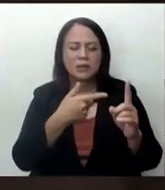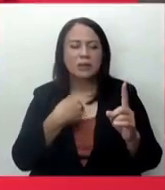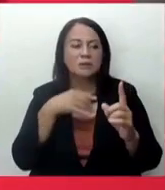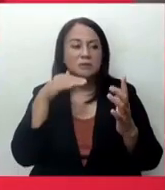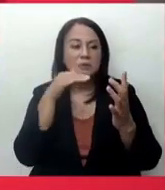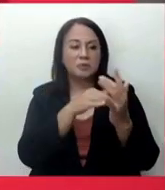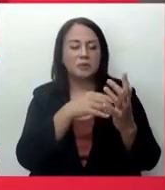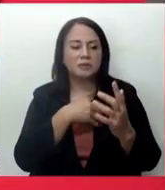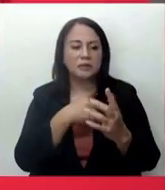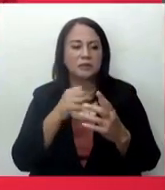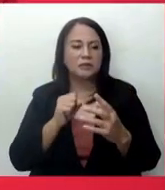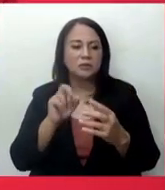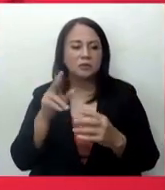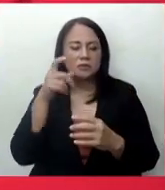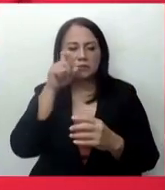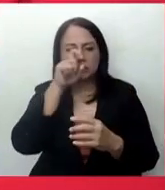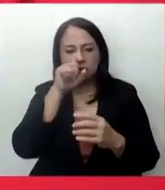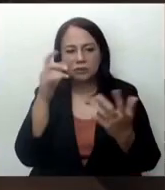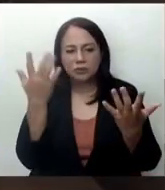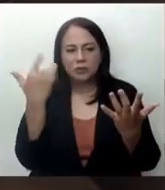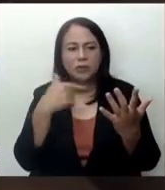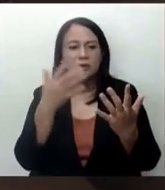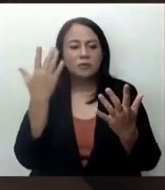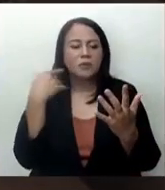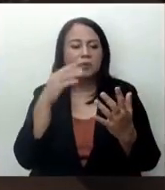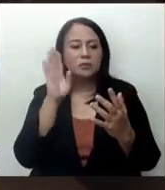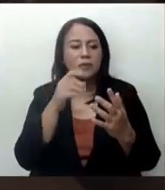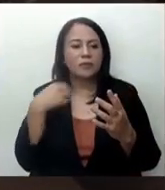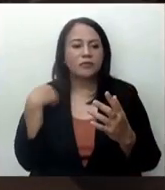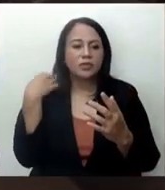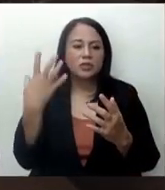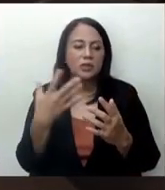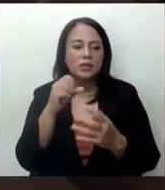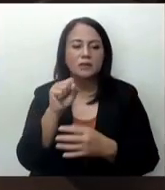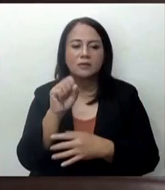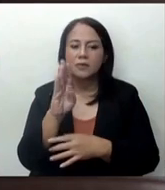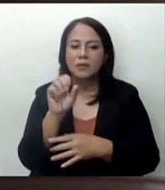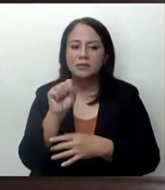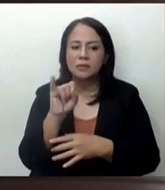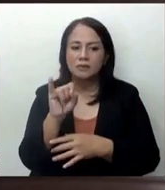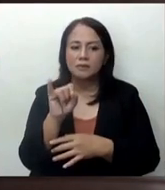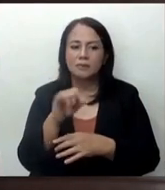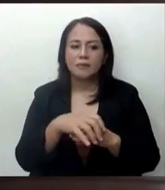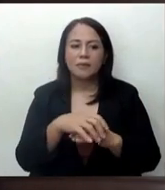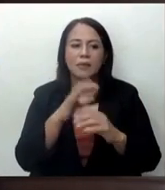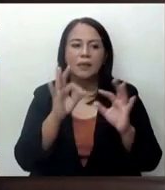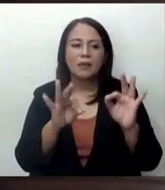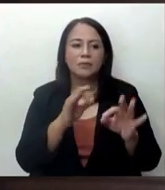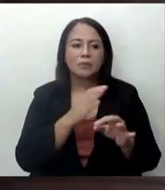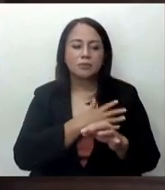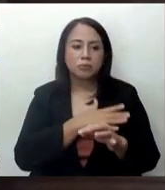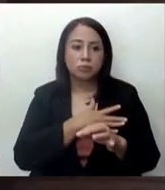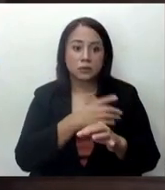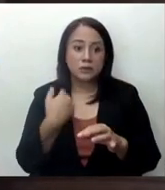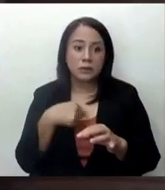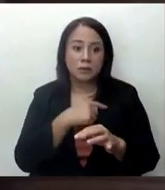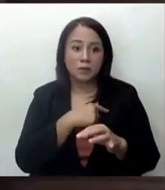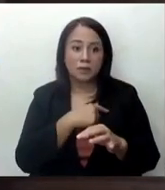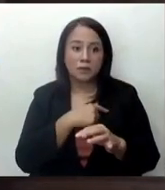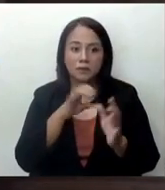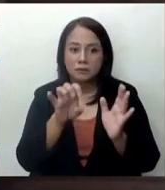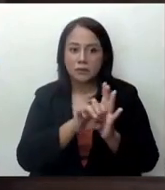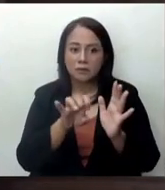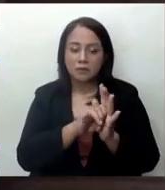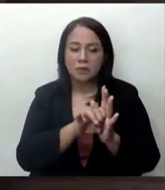Aguila, especially since one sibling is an official of SBSI. Kung may masakit sa amin, example, ang